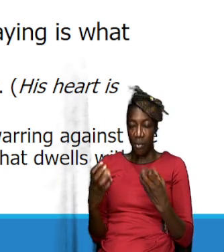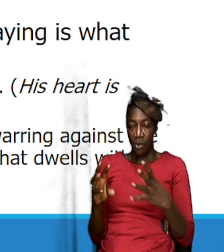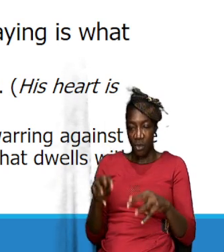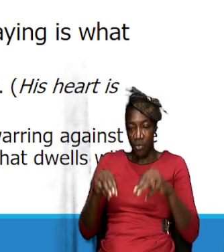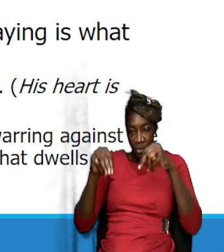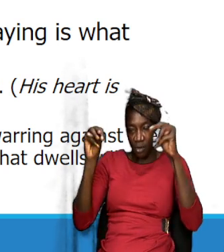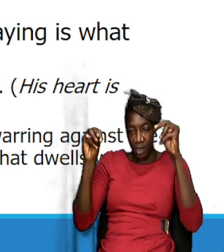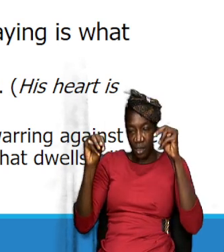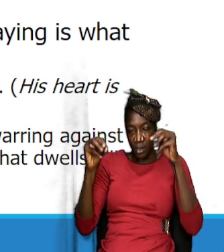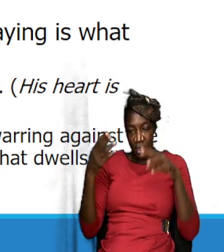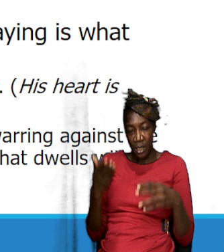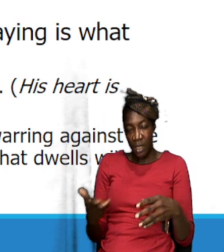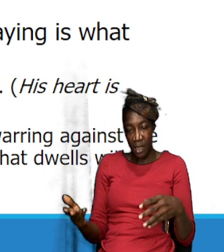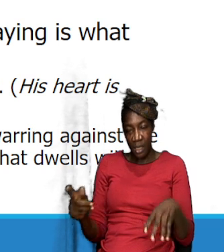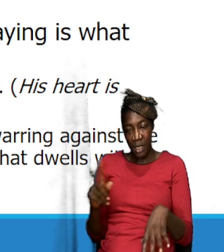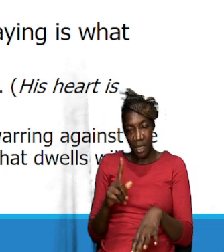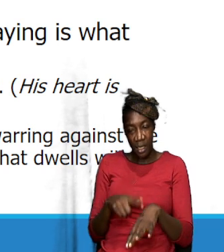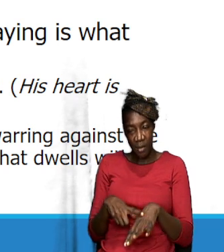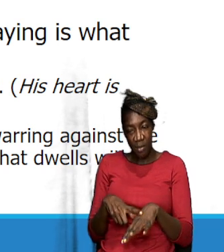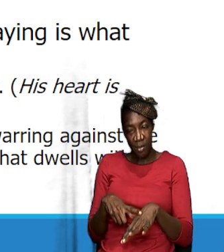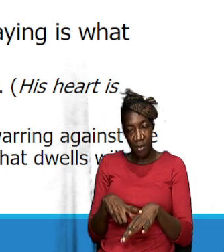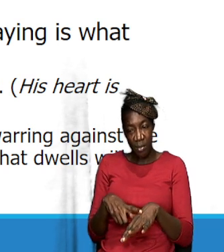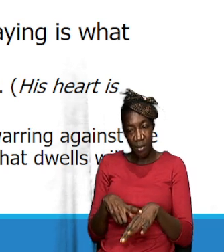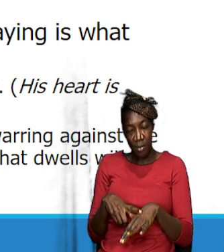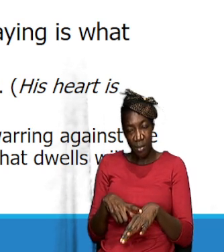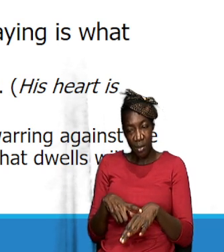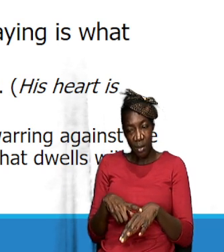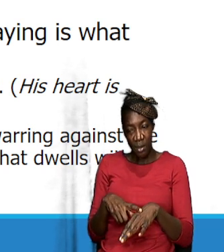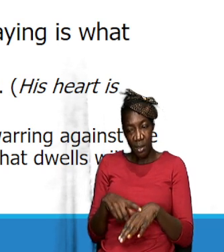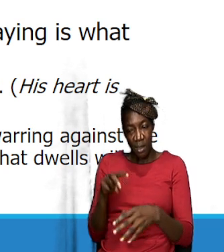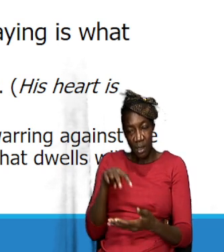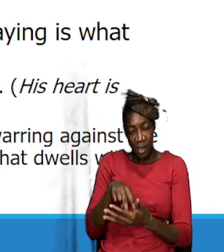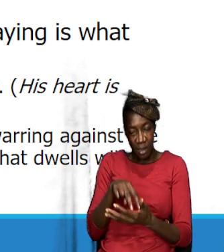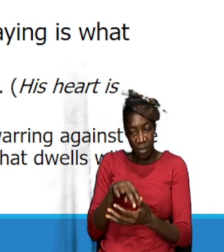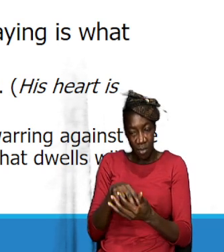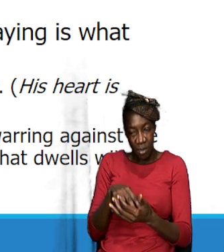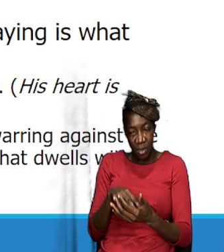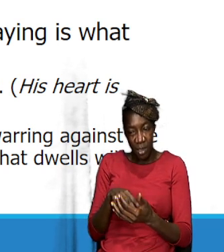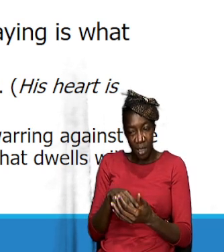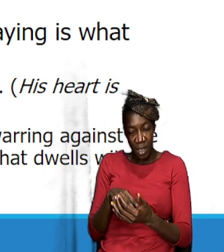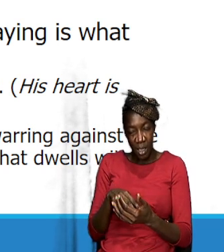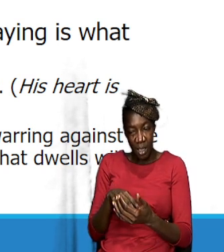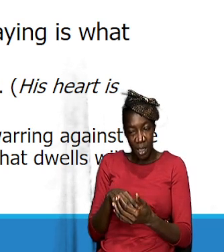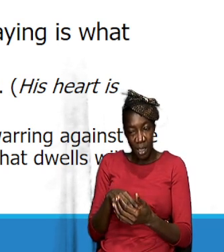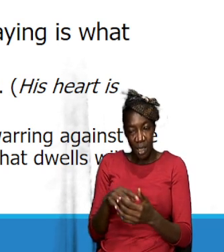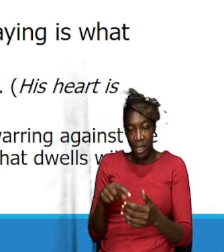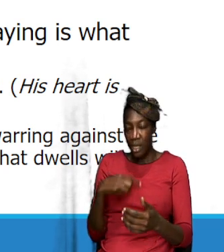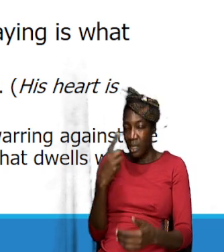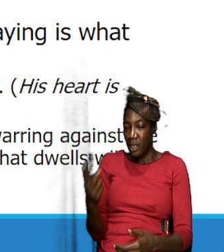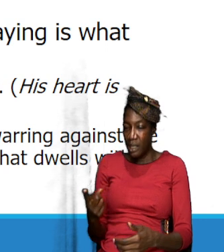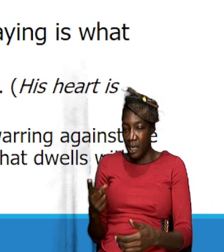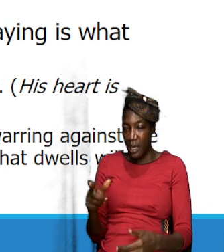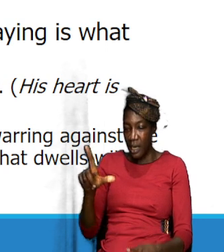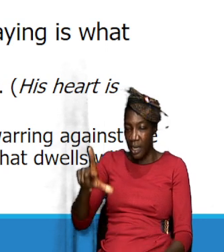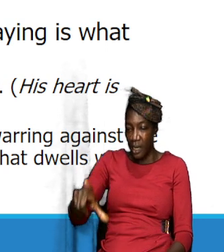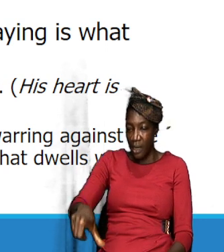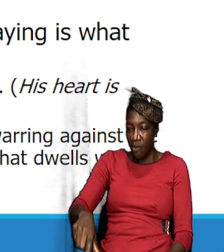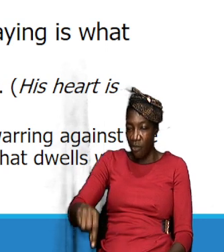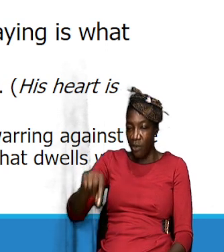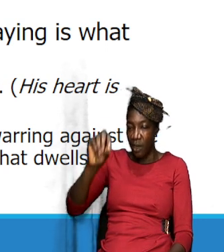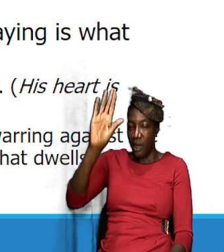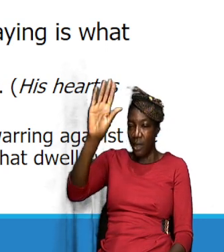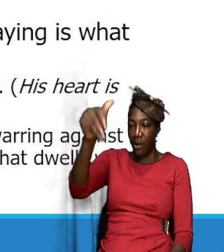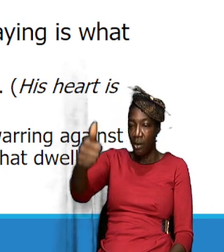the thing that stood with me the most was a statement he made he said find yourself